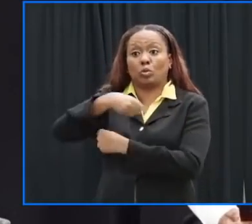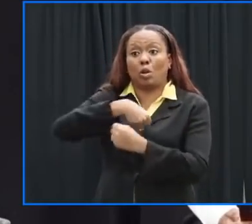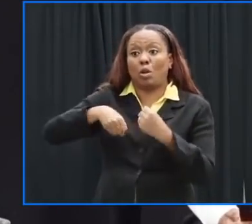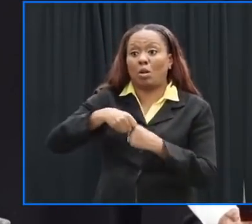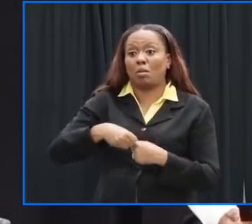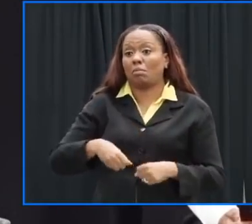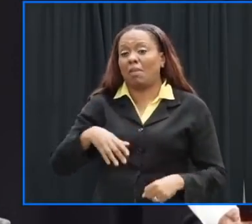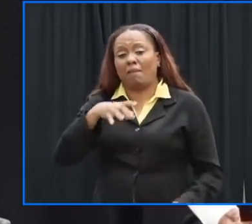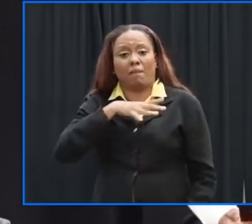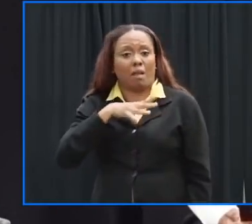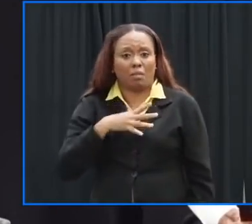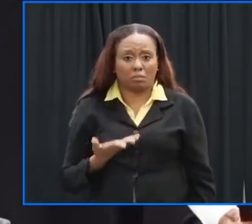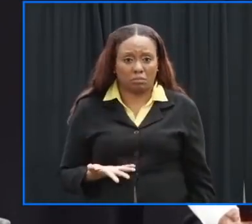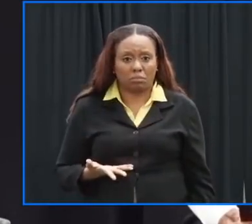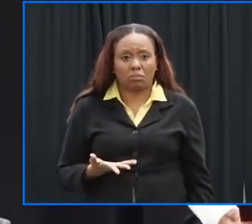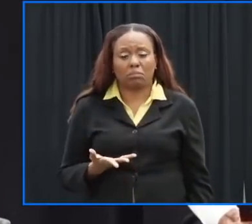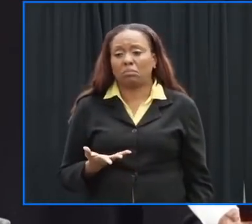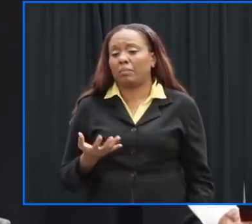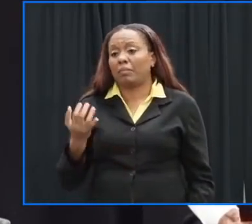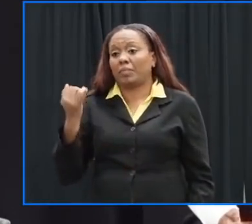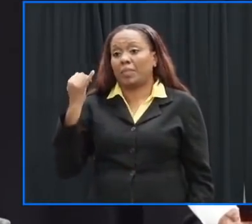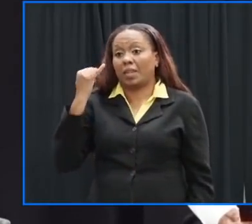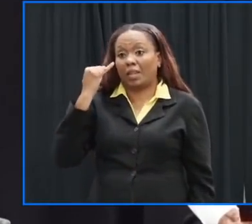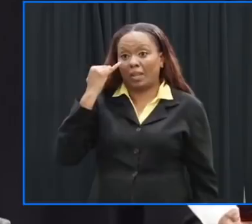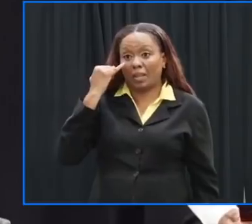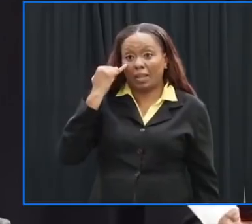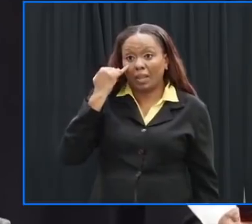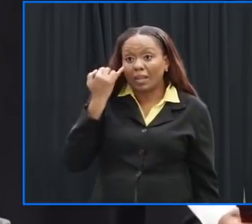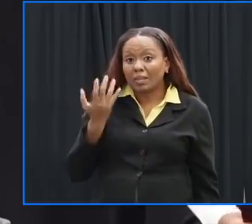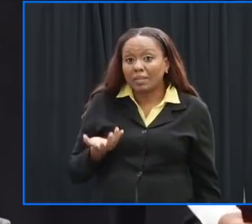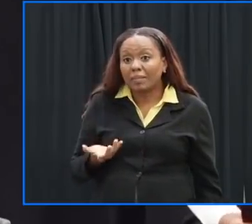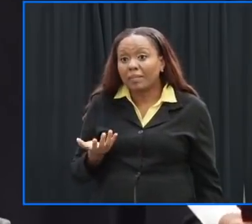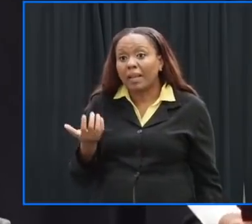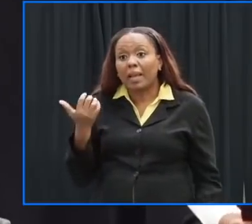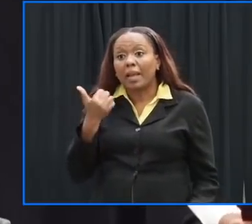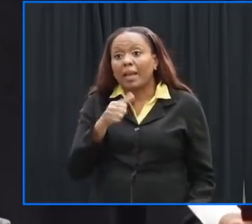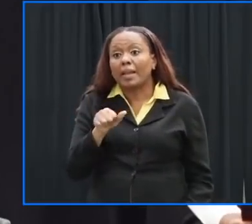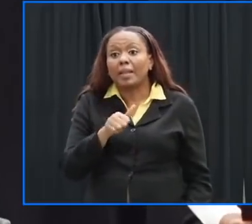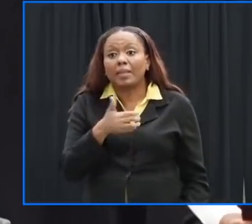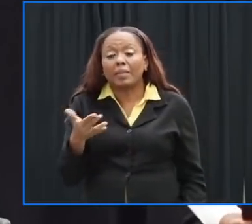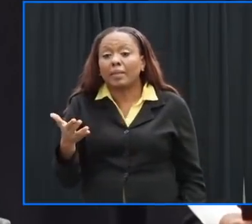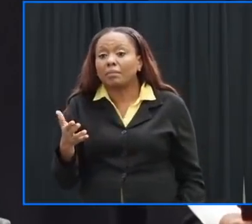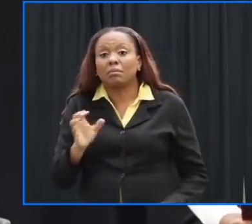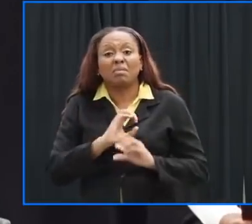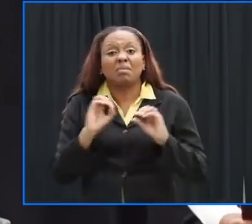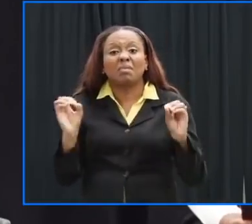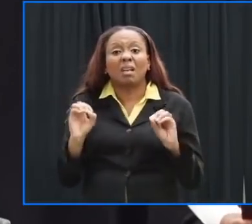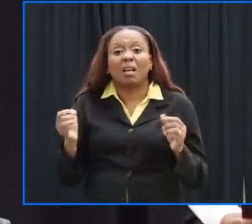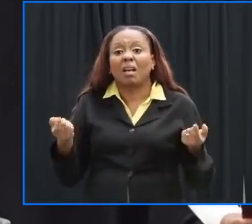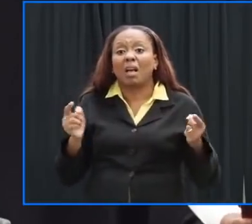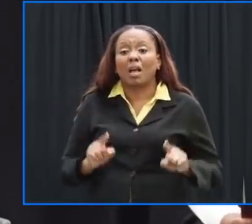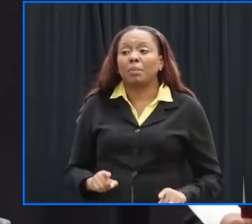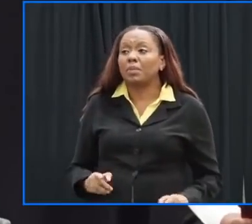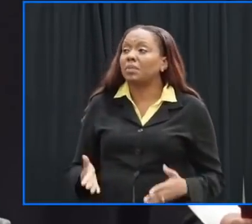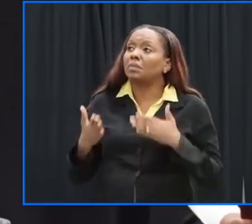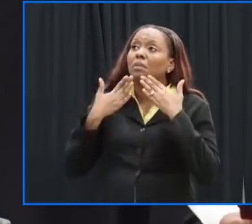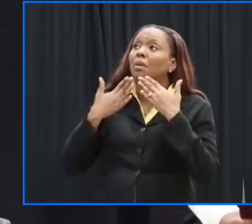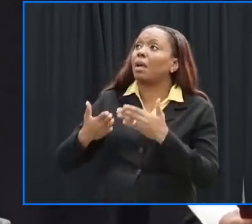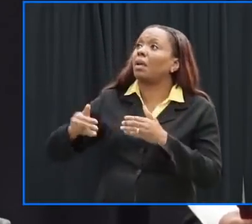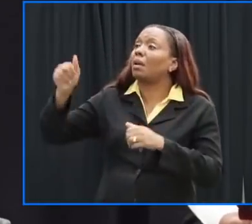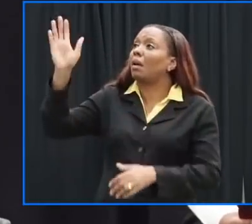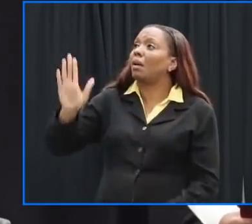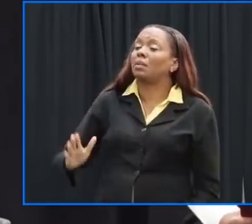from home for a night if it doesn't come you're in a position to say thank you to the almighty